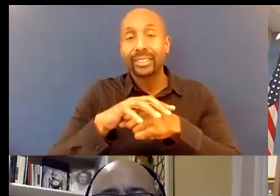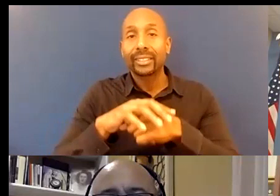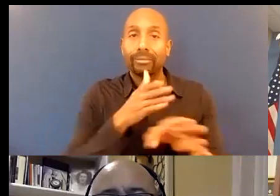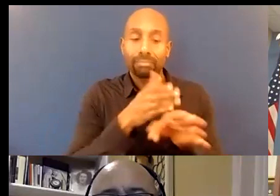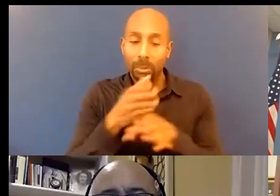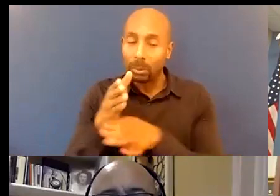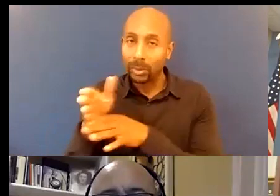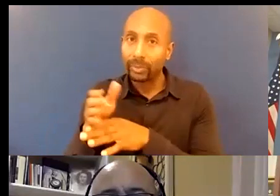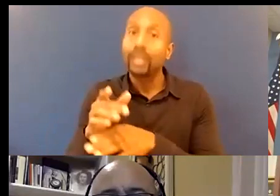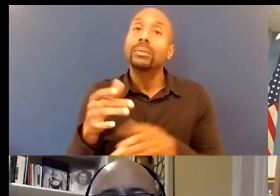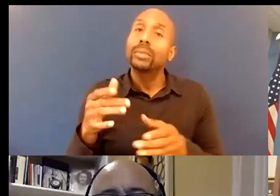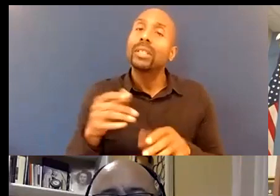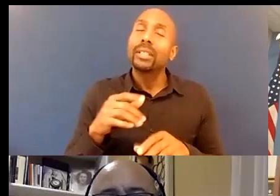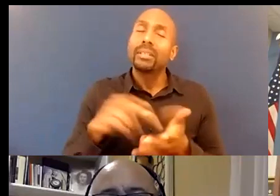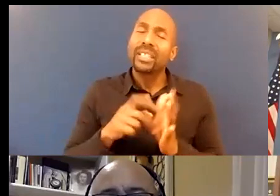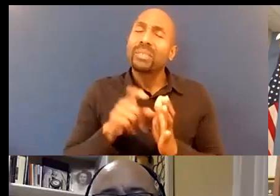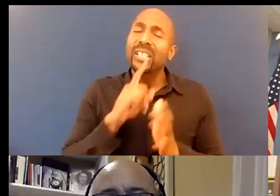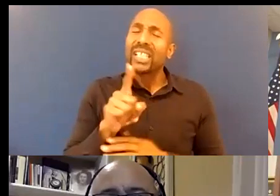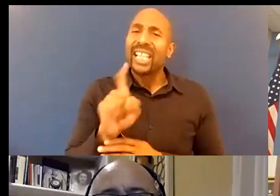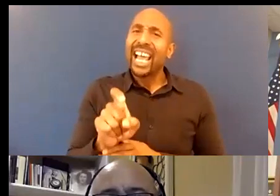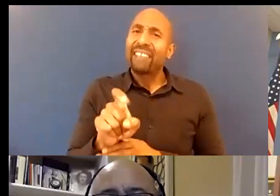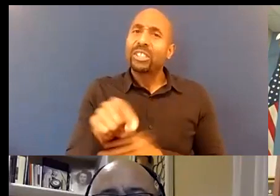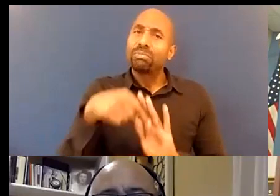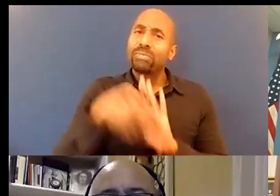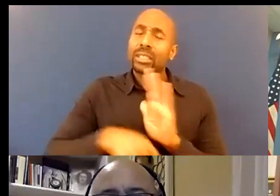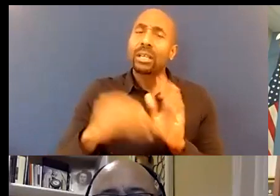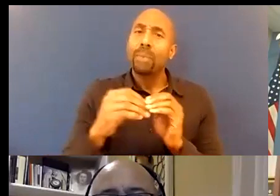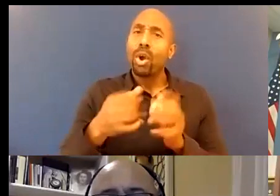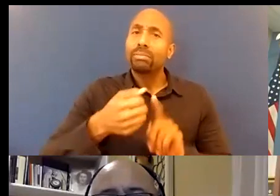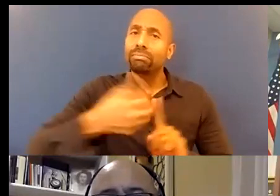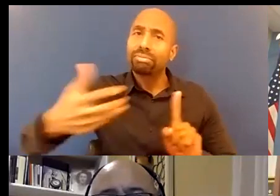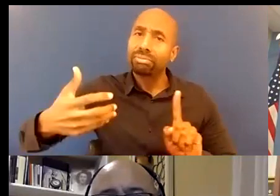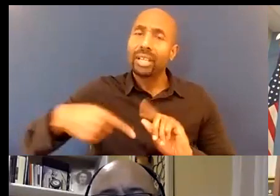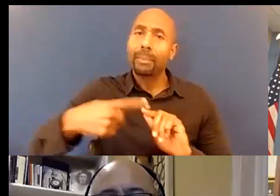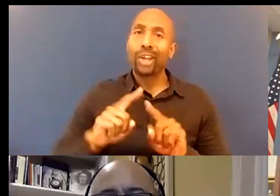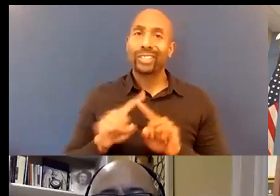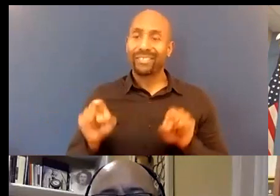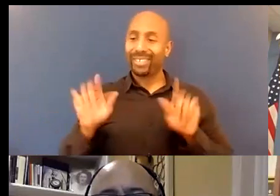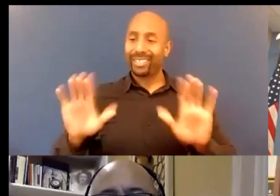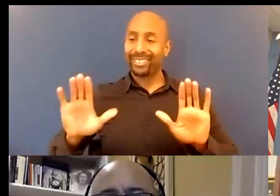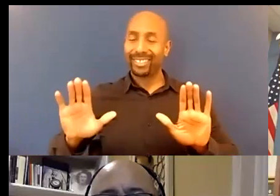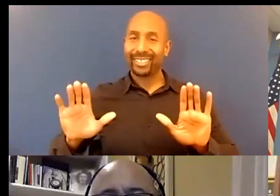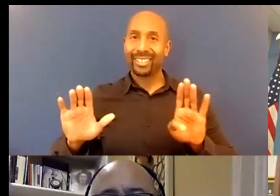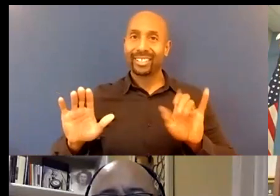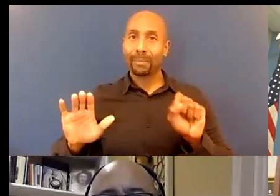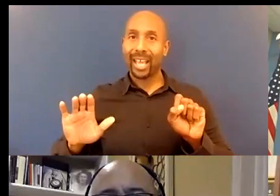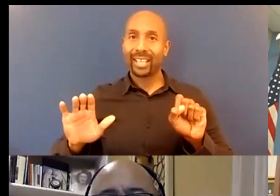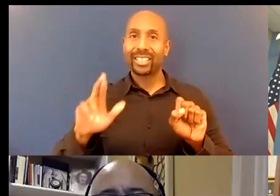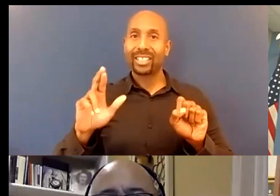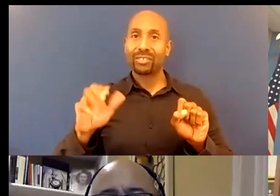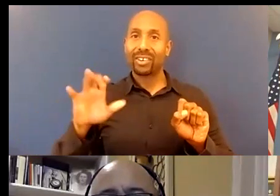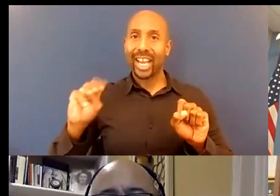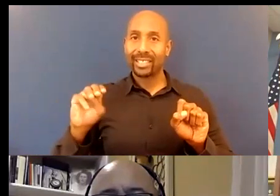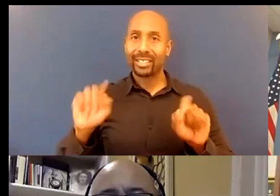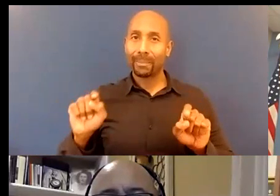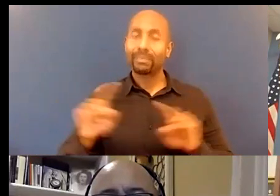being racist and you said something that I really want to go to that I really think is is key here is when you said how you define